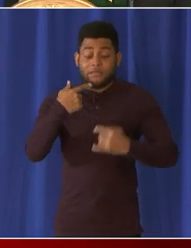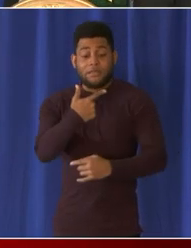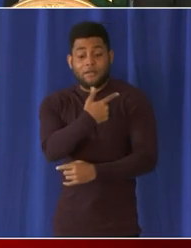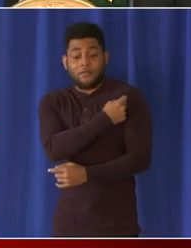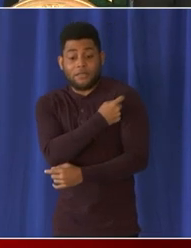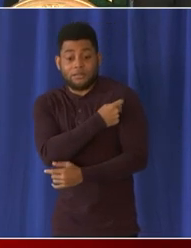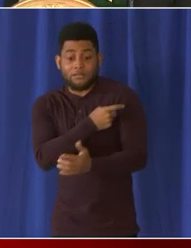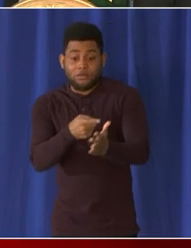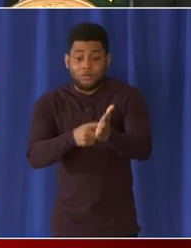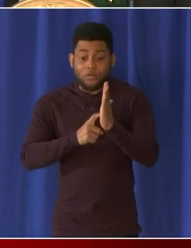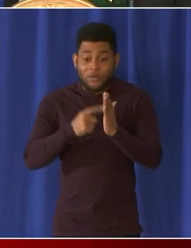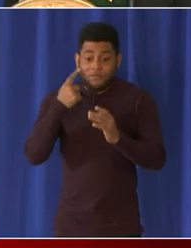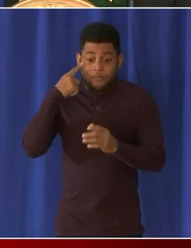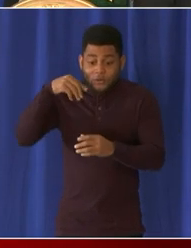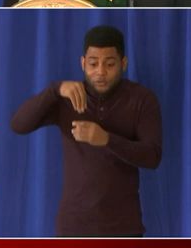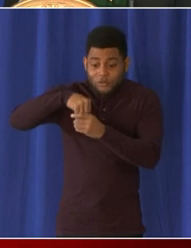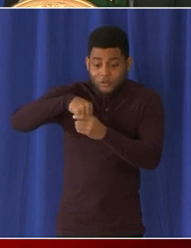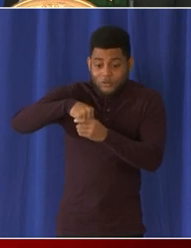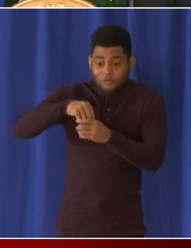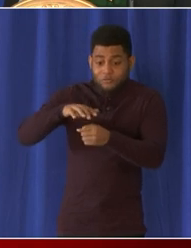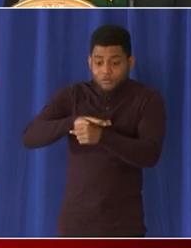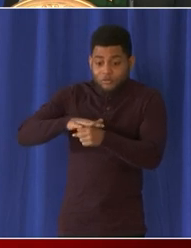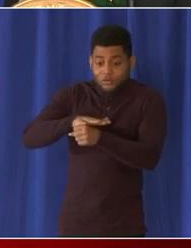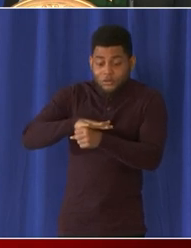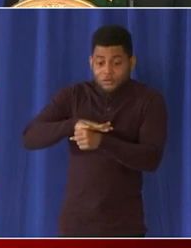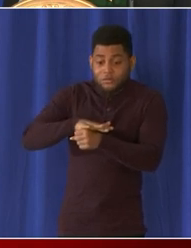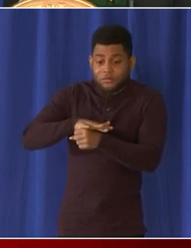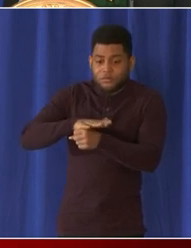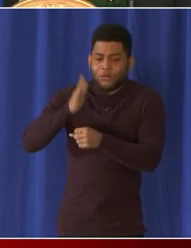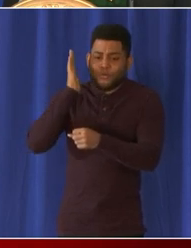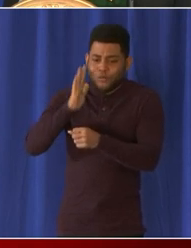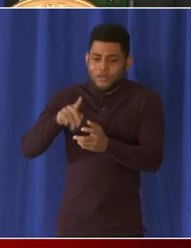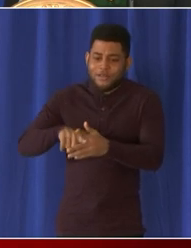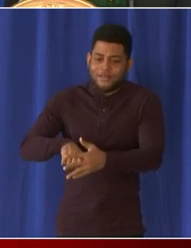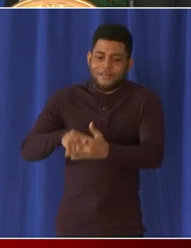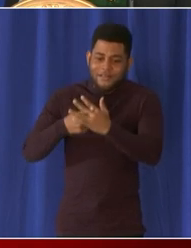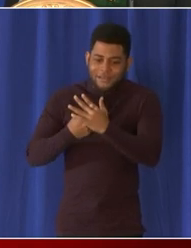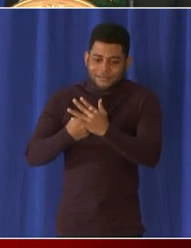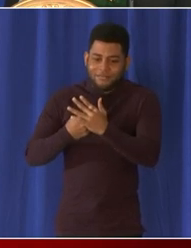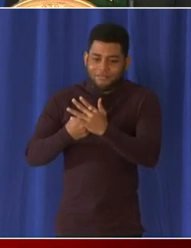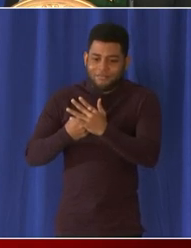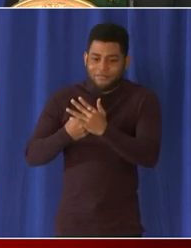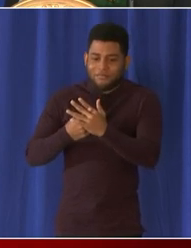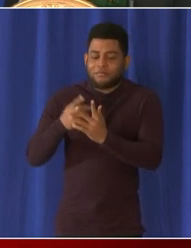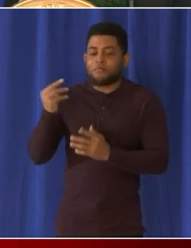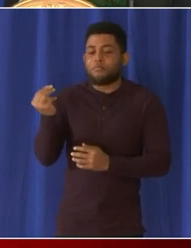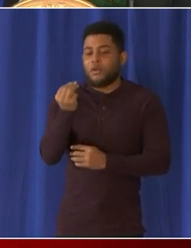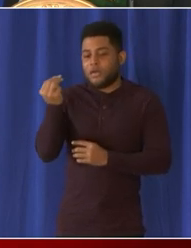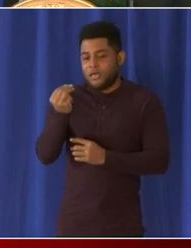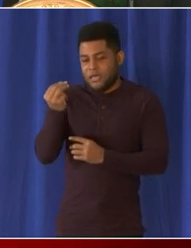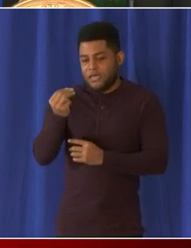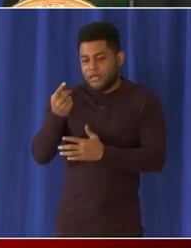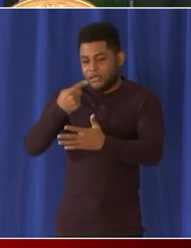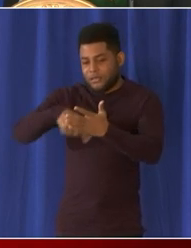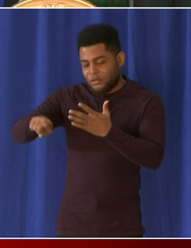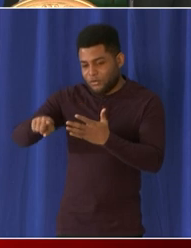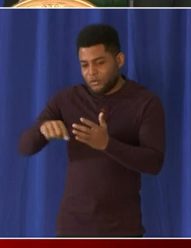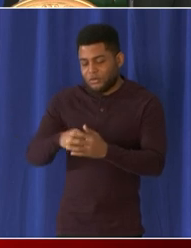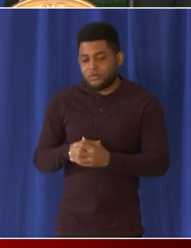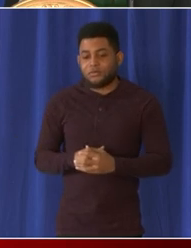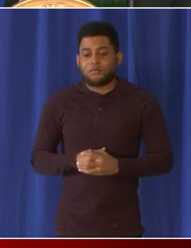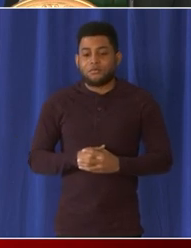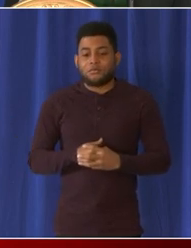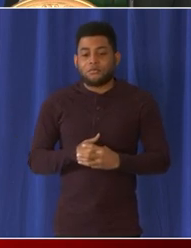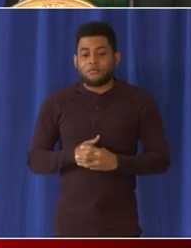this Saturday January 15th at 6 a.m. So this is a reminder to DC residents our